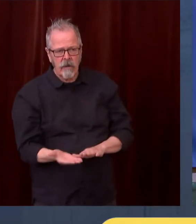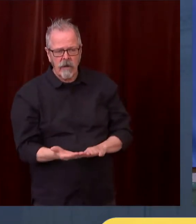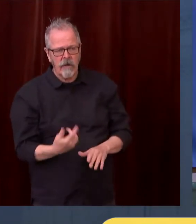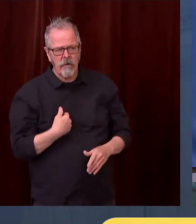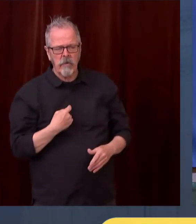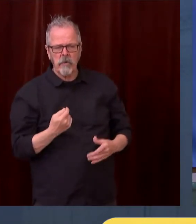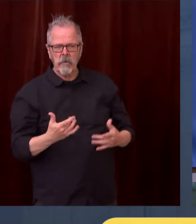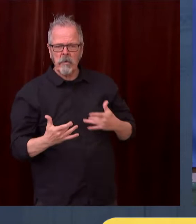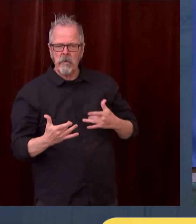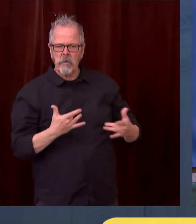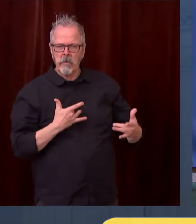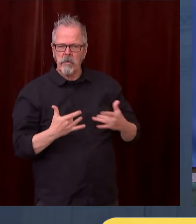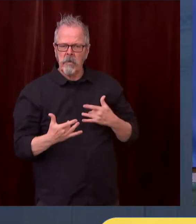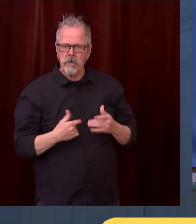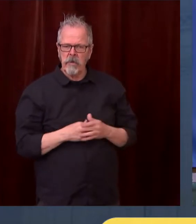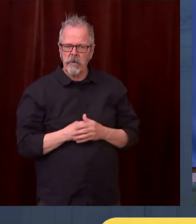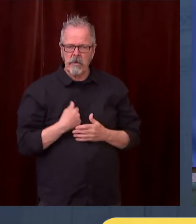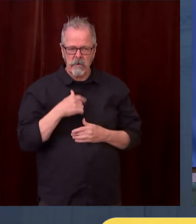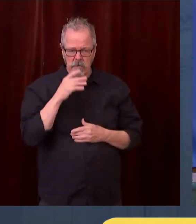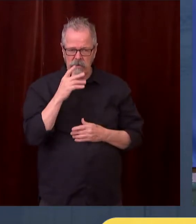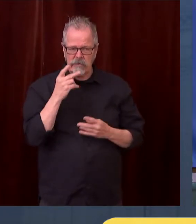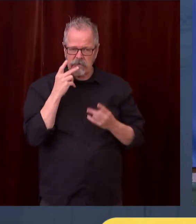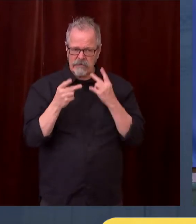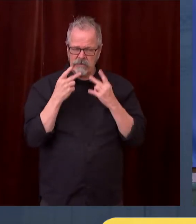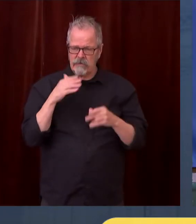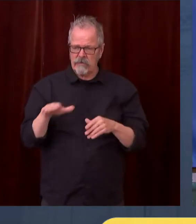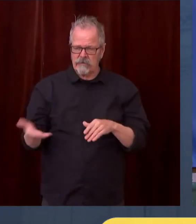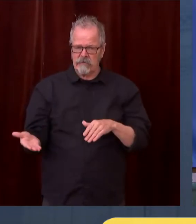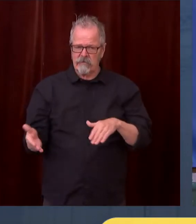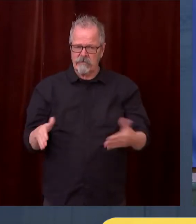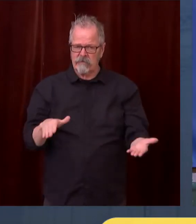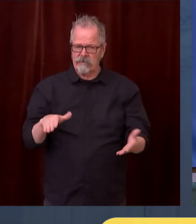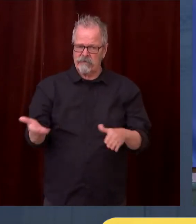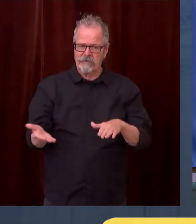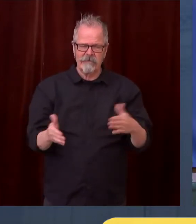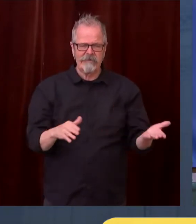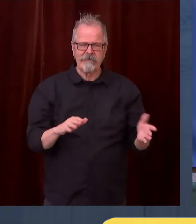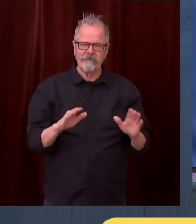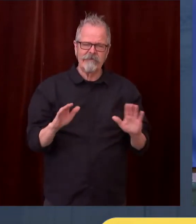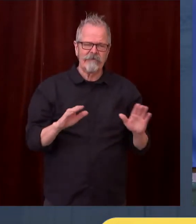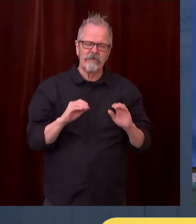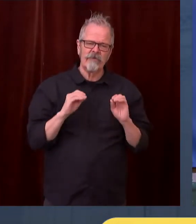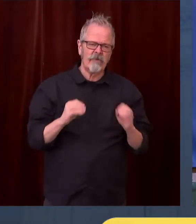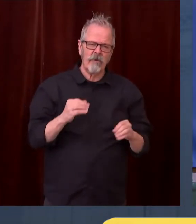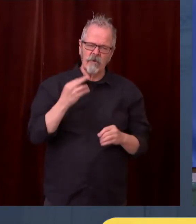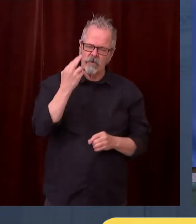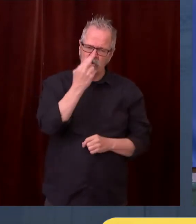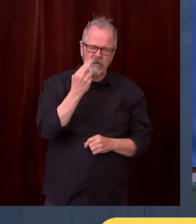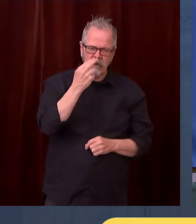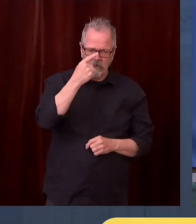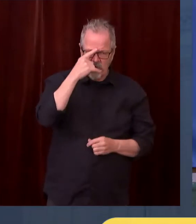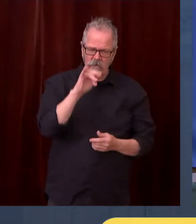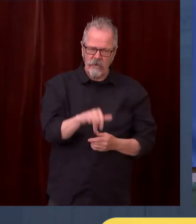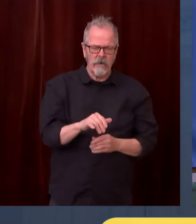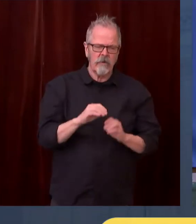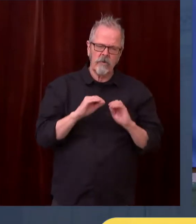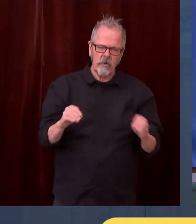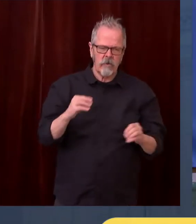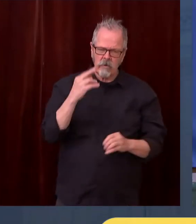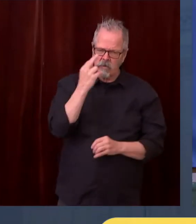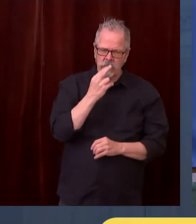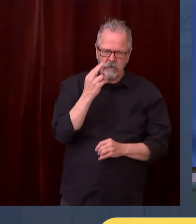this is a safe and effective vaccine. 90% of the physicians have had the vaccine. They know it's safe.